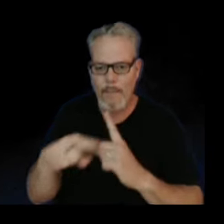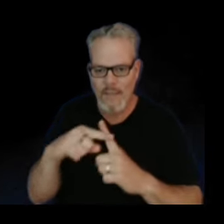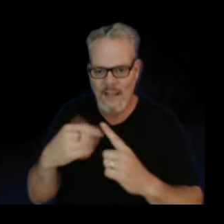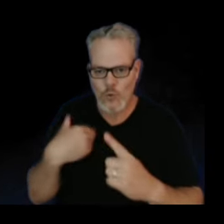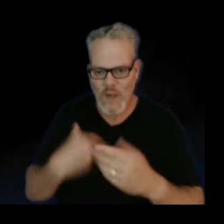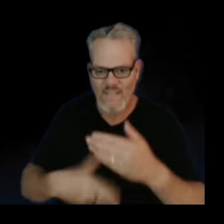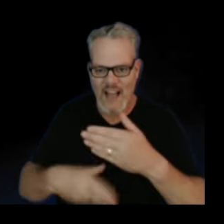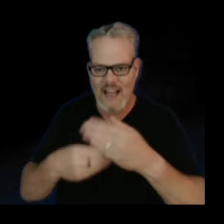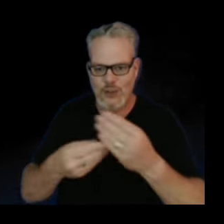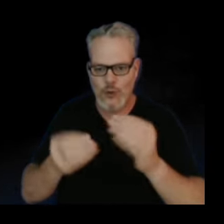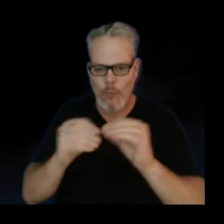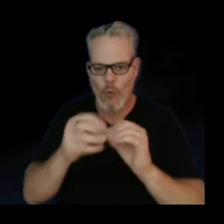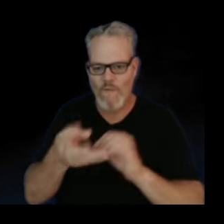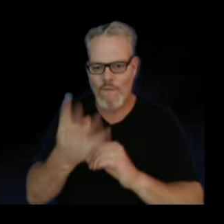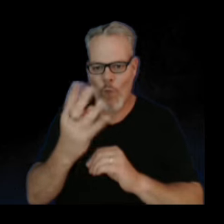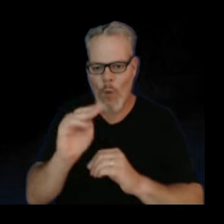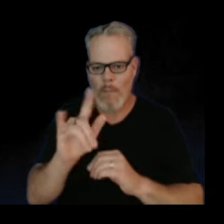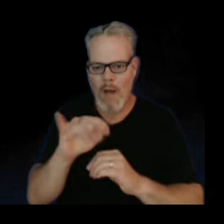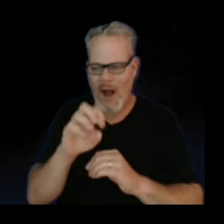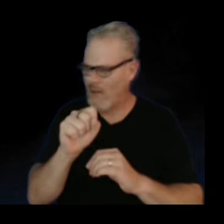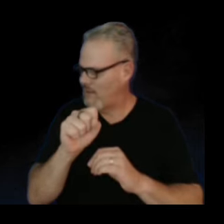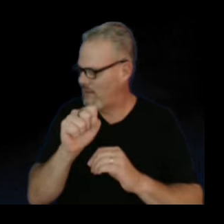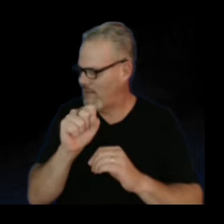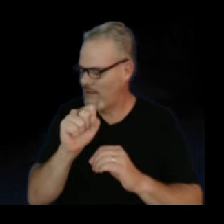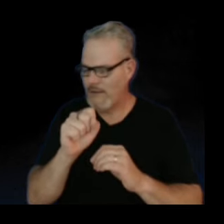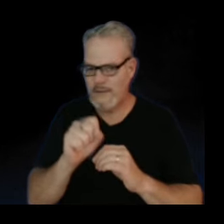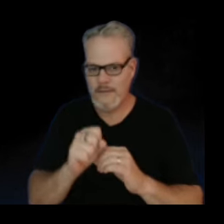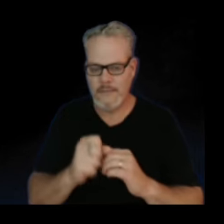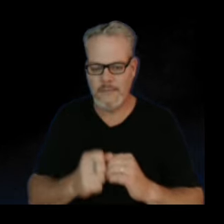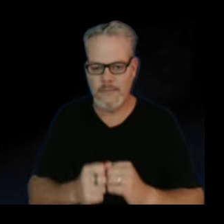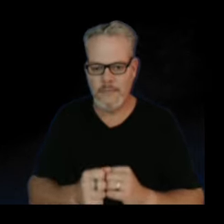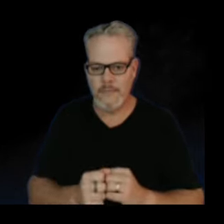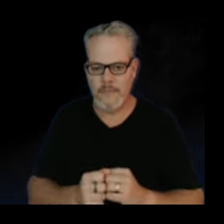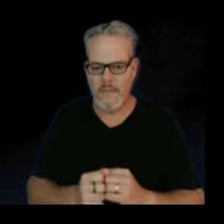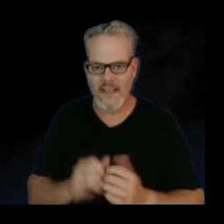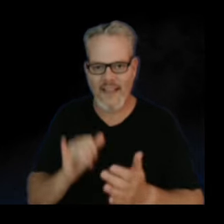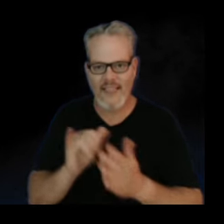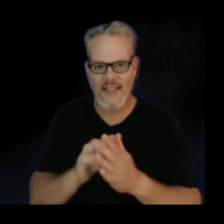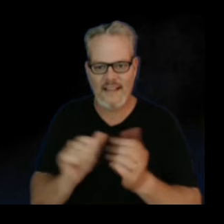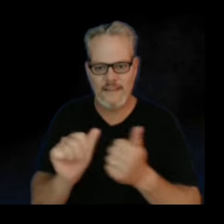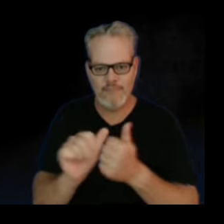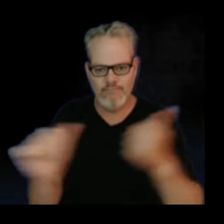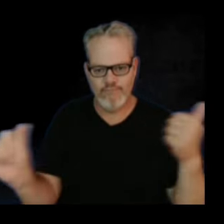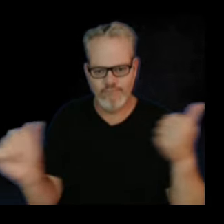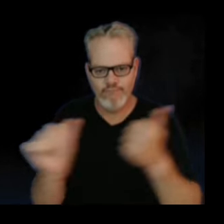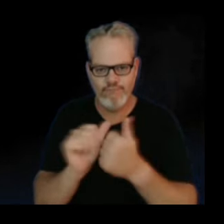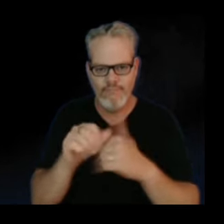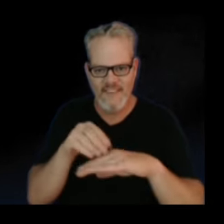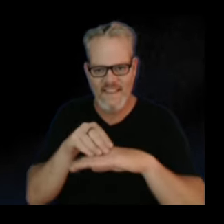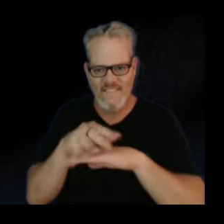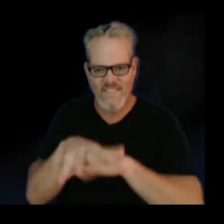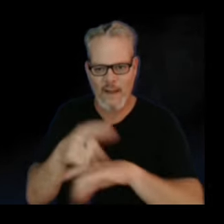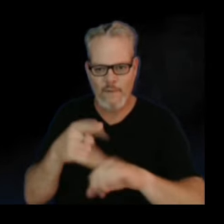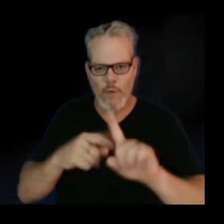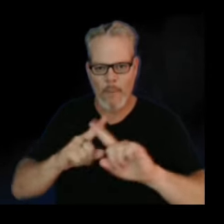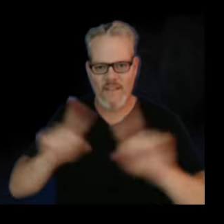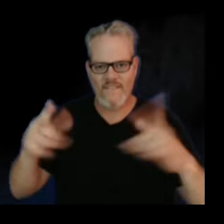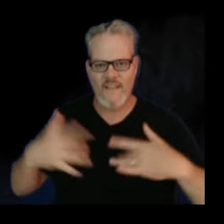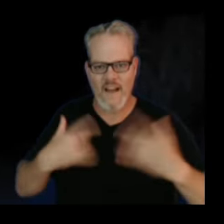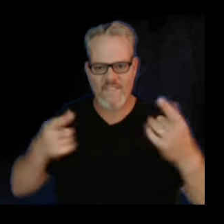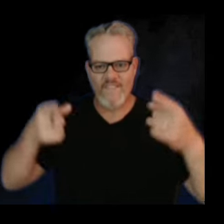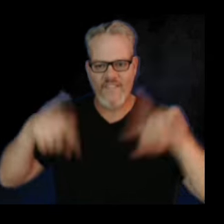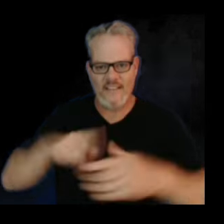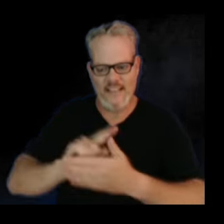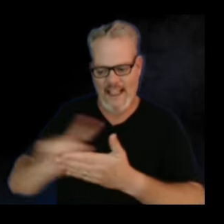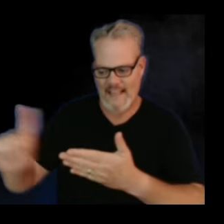rift there. So that's the range of effect of the events last week. It was